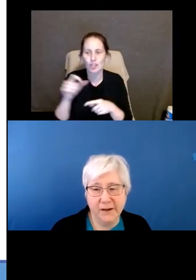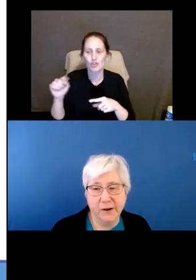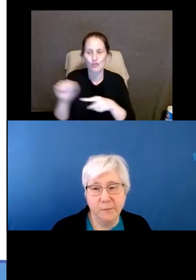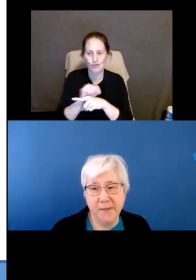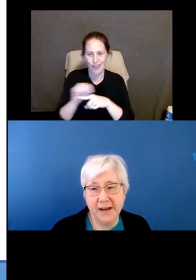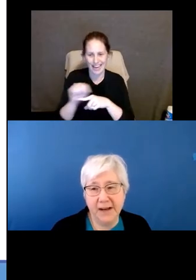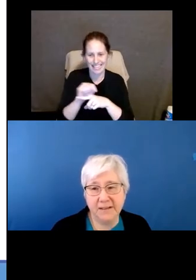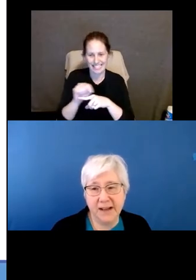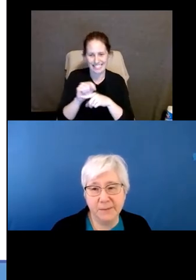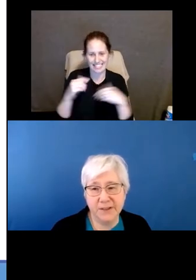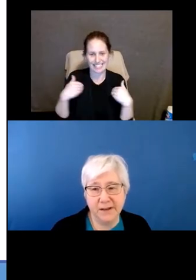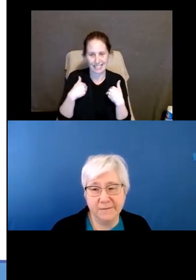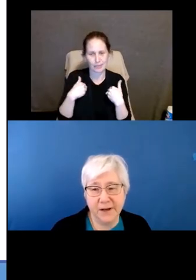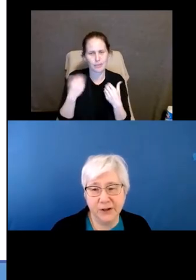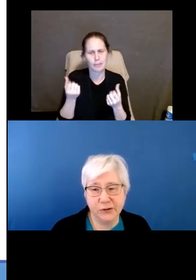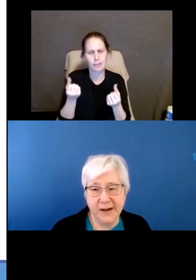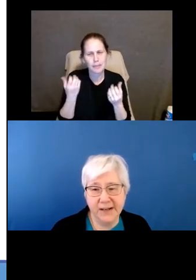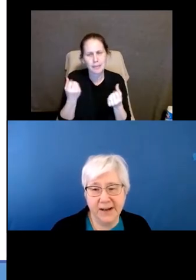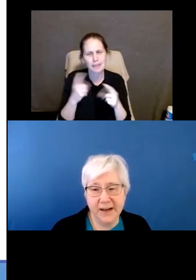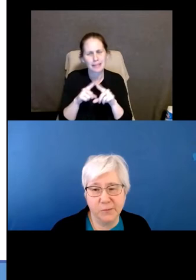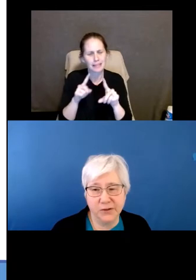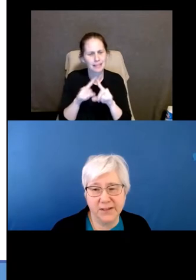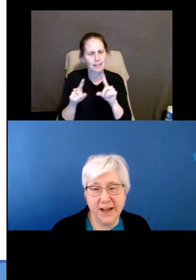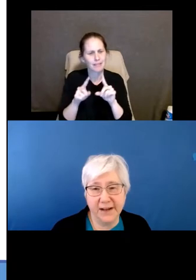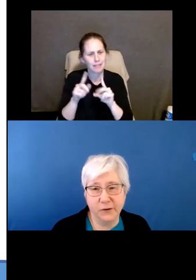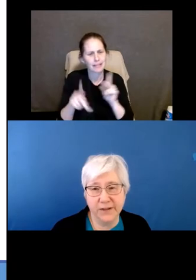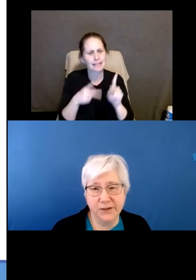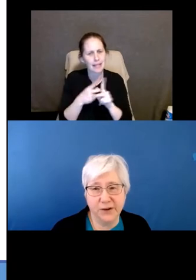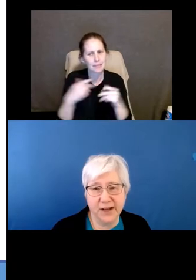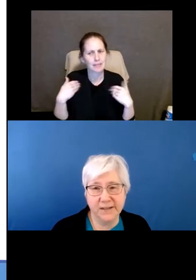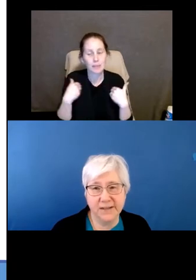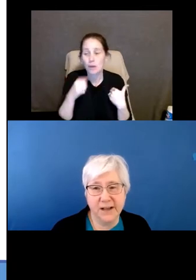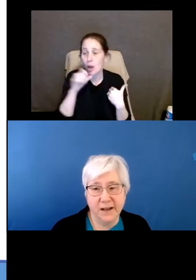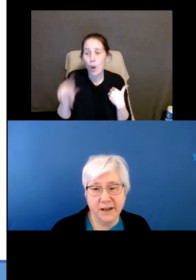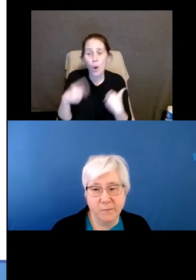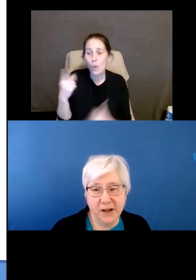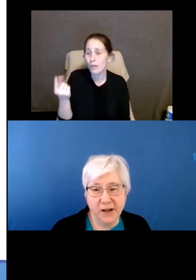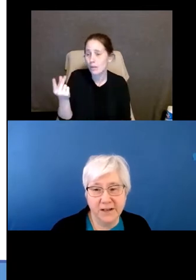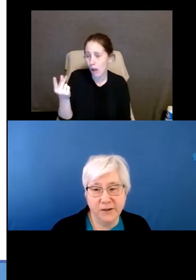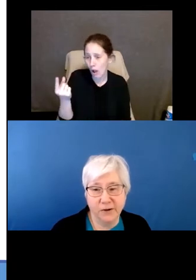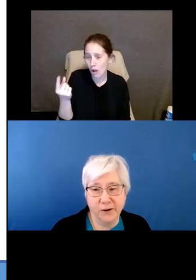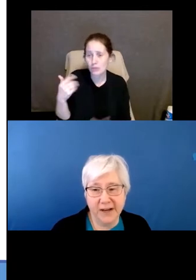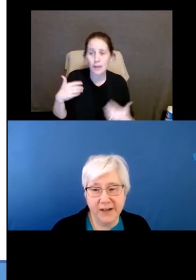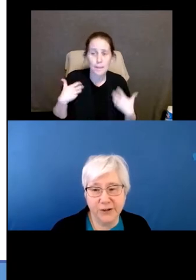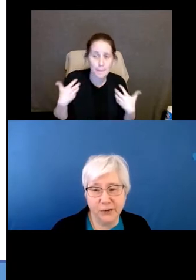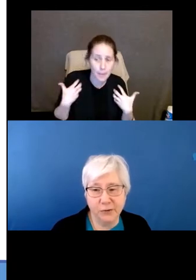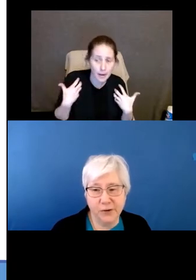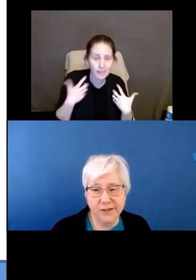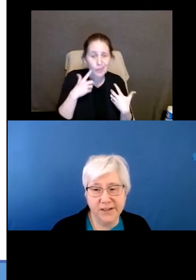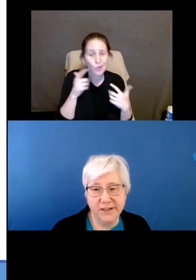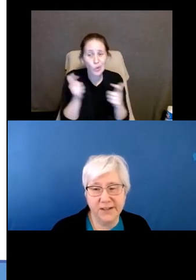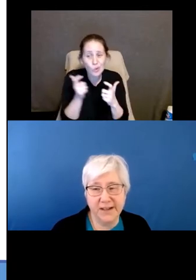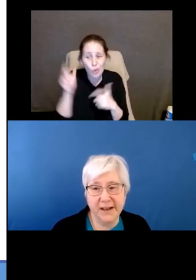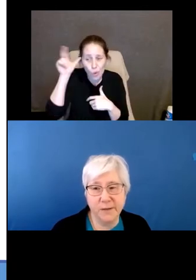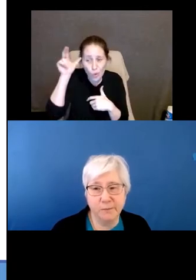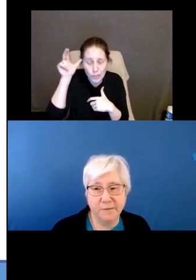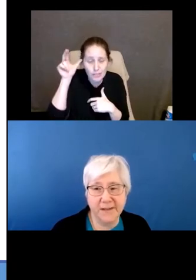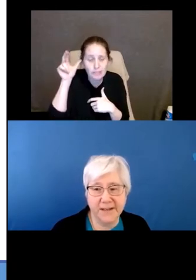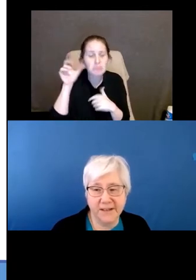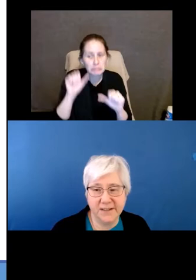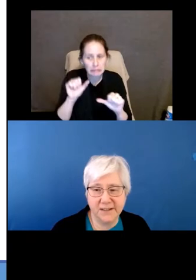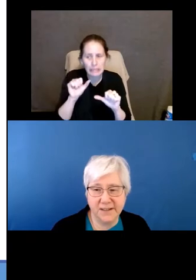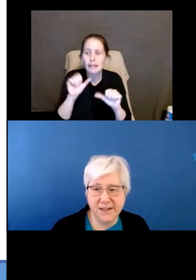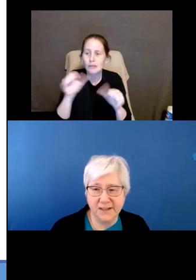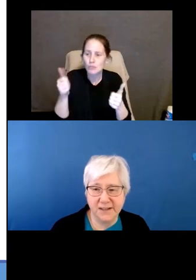And there are many types of untrained animals, not only dogs, monkeys, or miniature horses that can